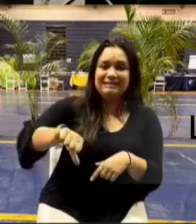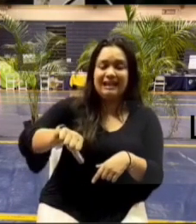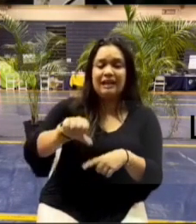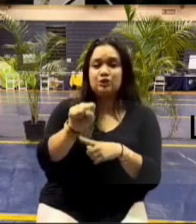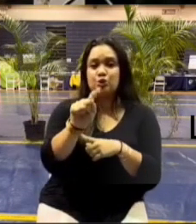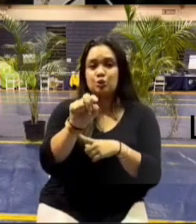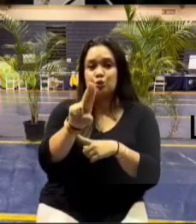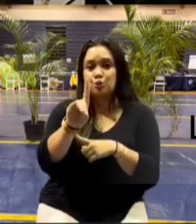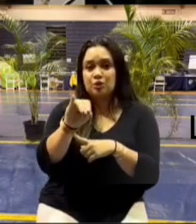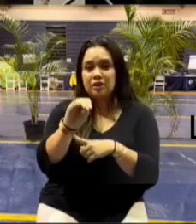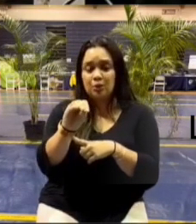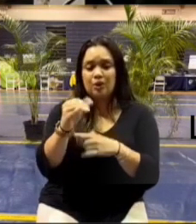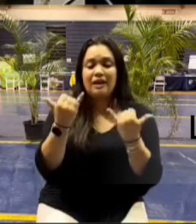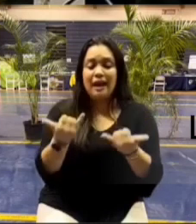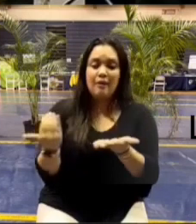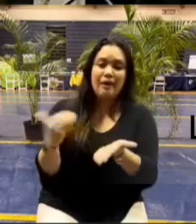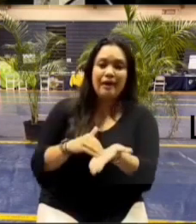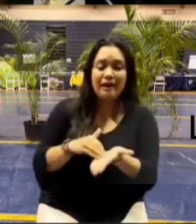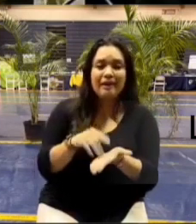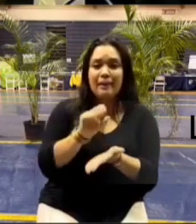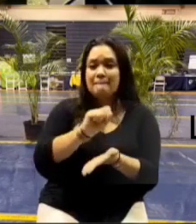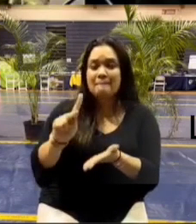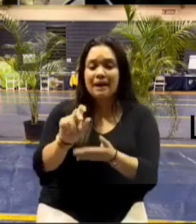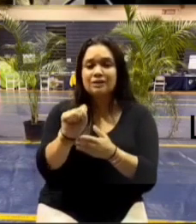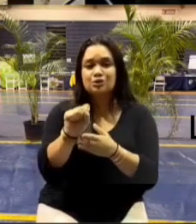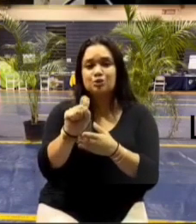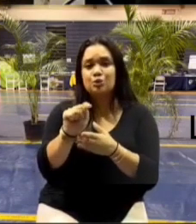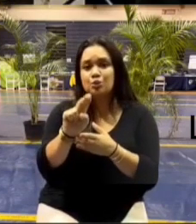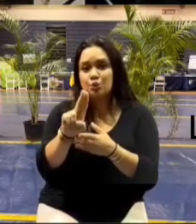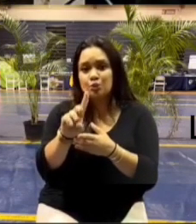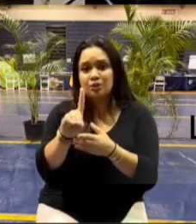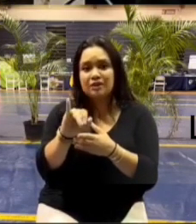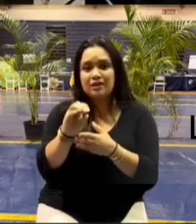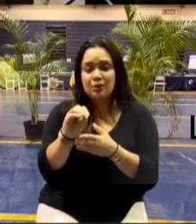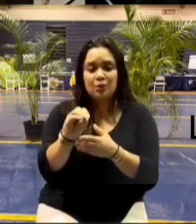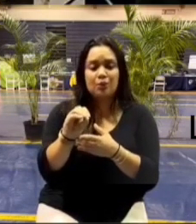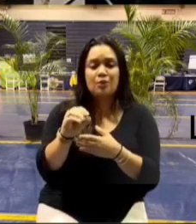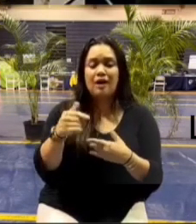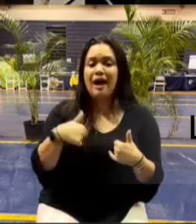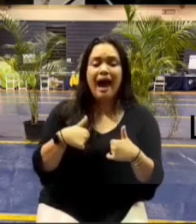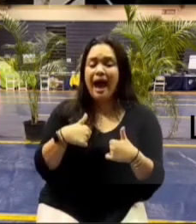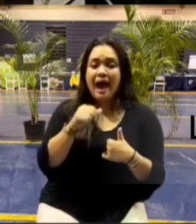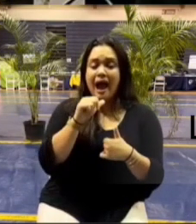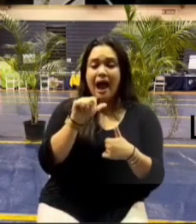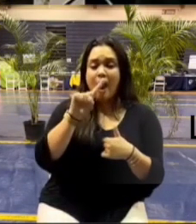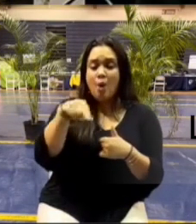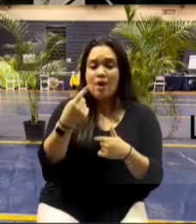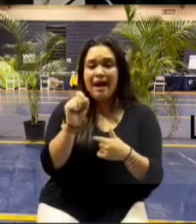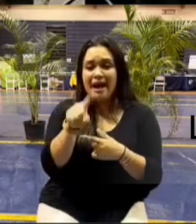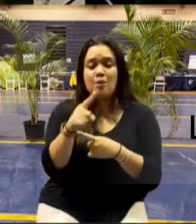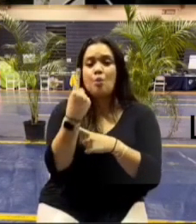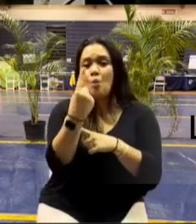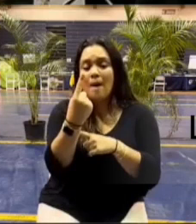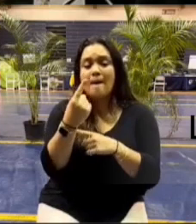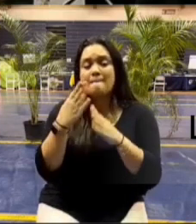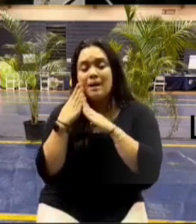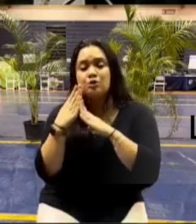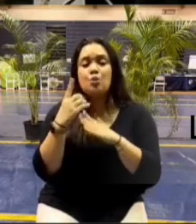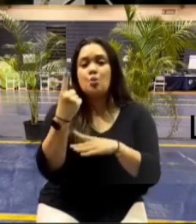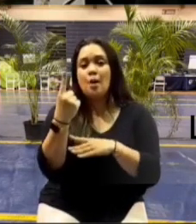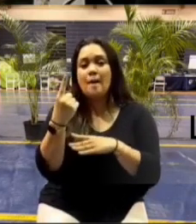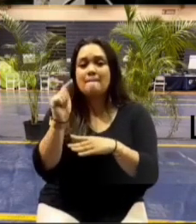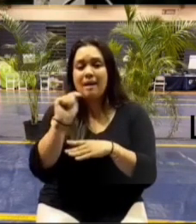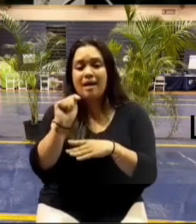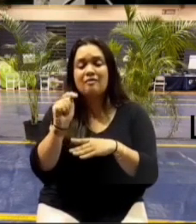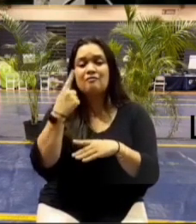and now they tell me again they go back to the studio again i just asked for one bedroom one bath for myself for my